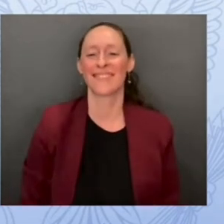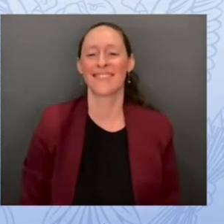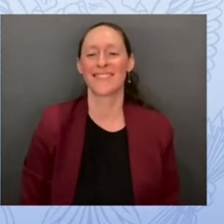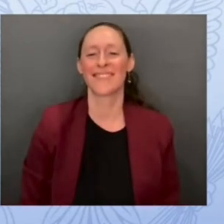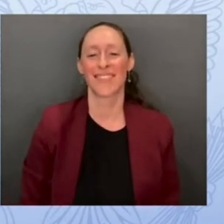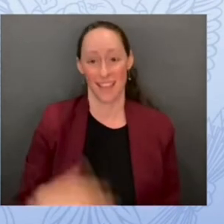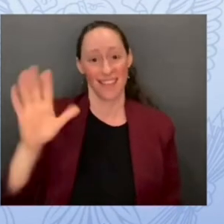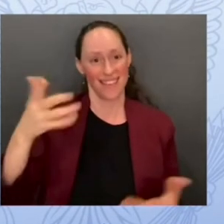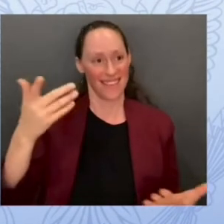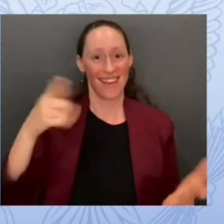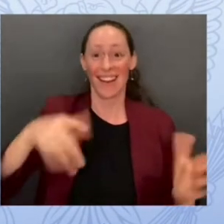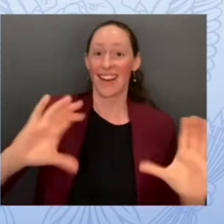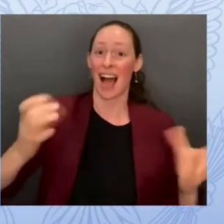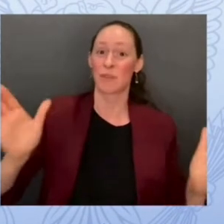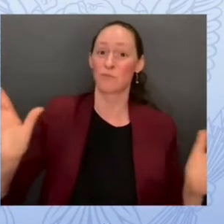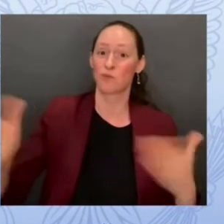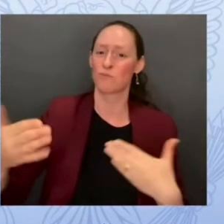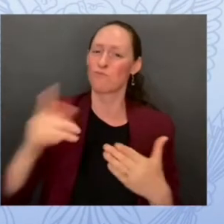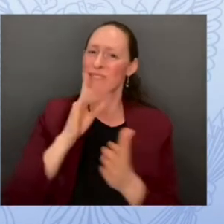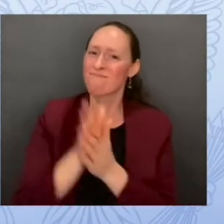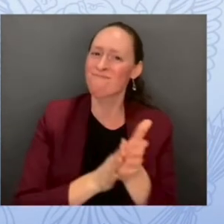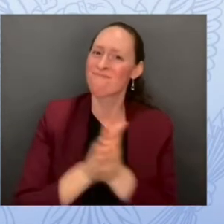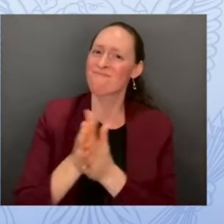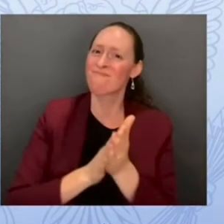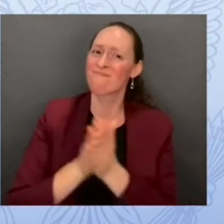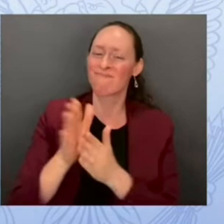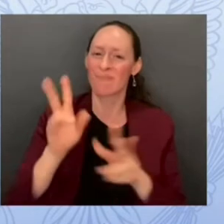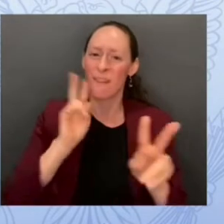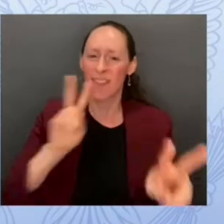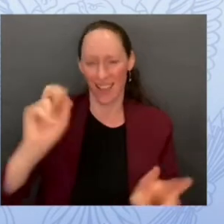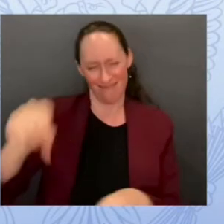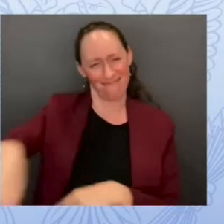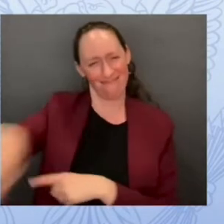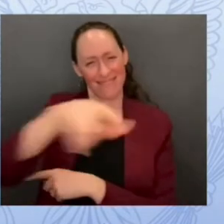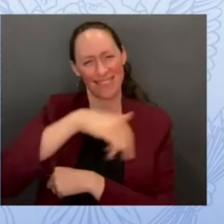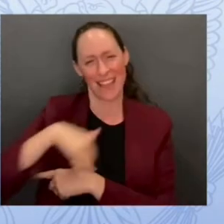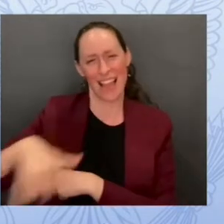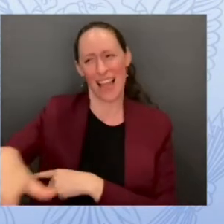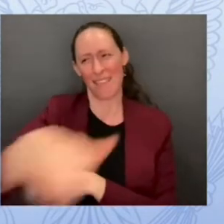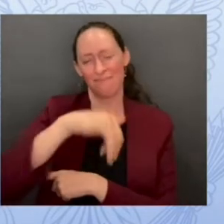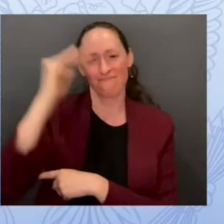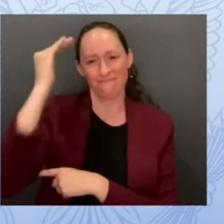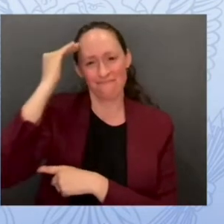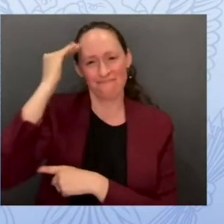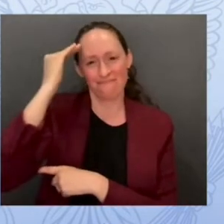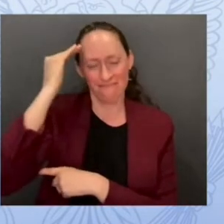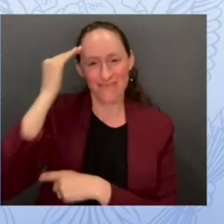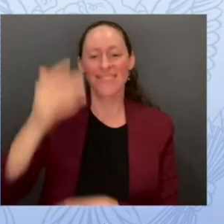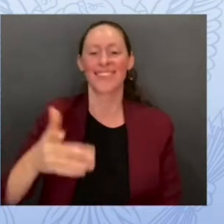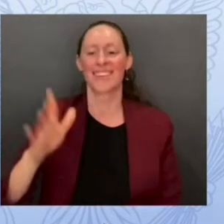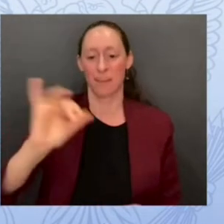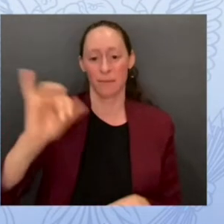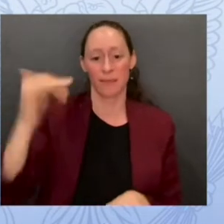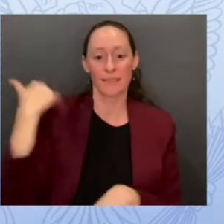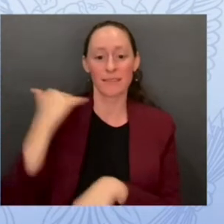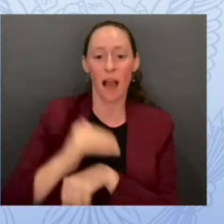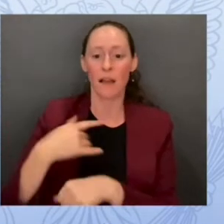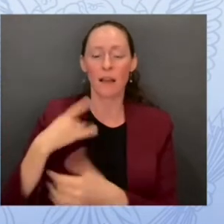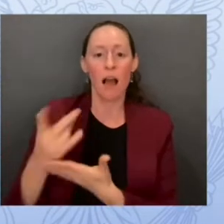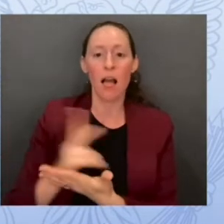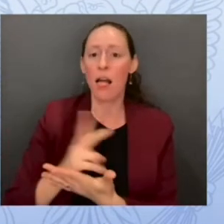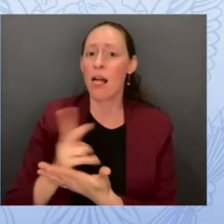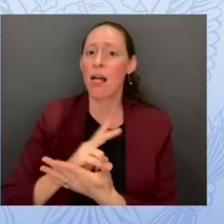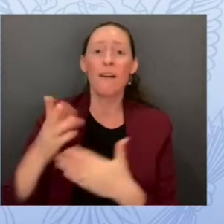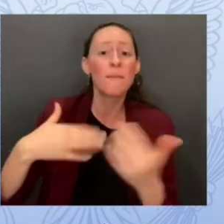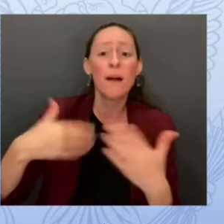most of you have been or you know you can't even sleep the night before right no matter how many years it's been you still feel